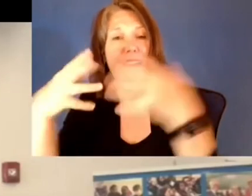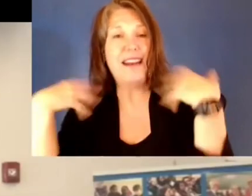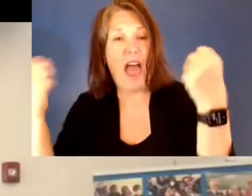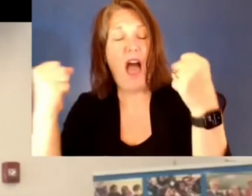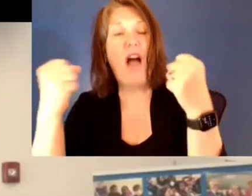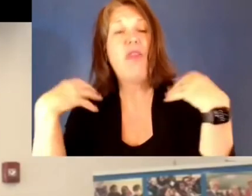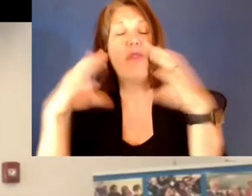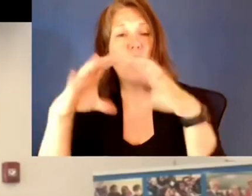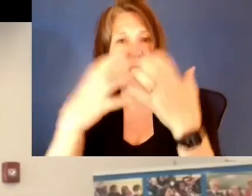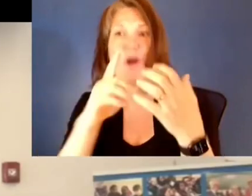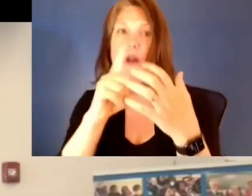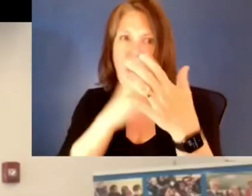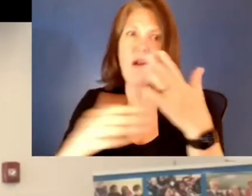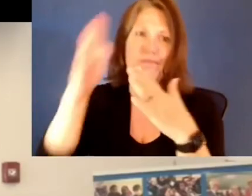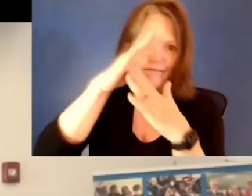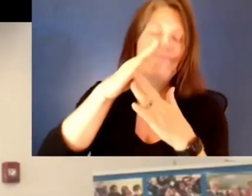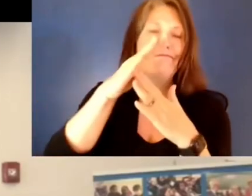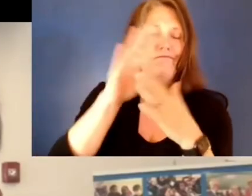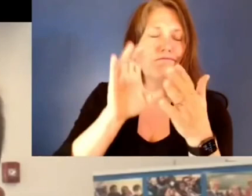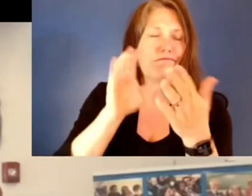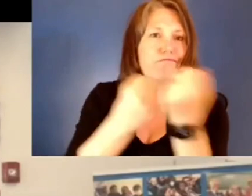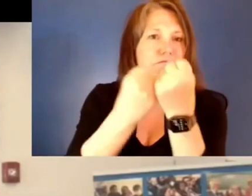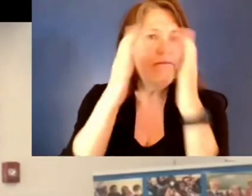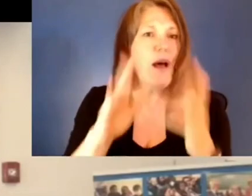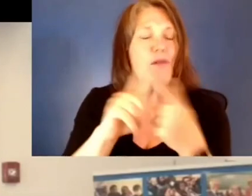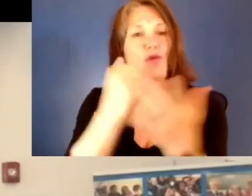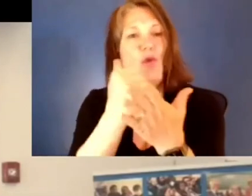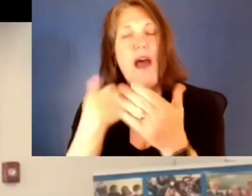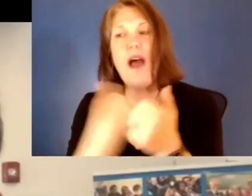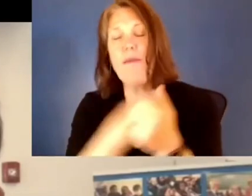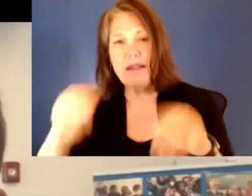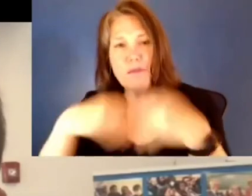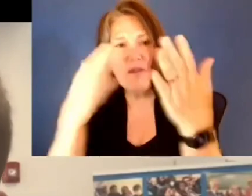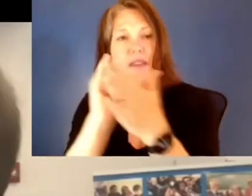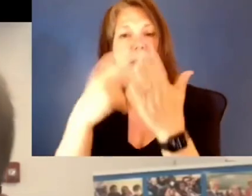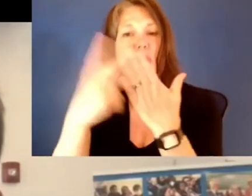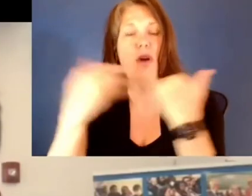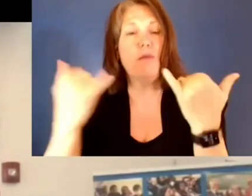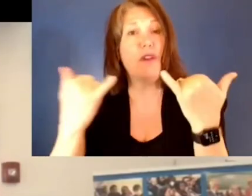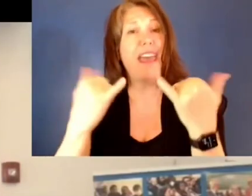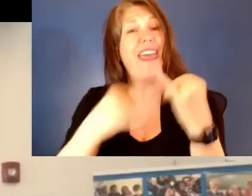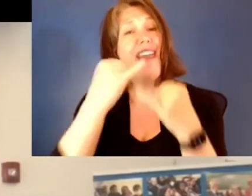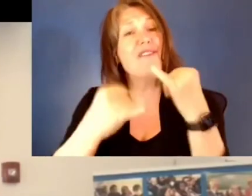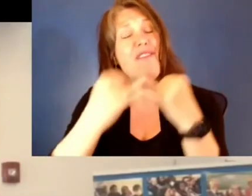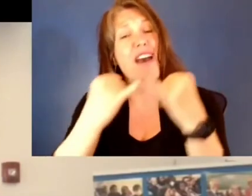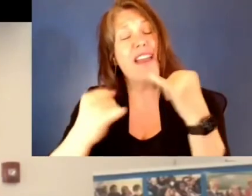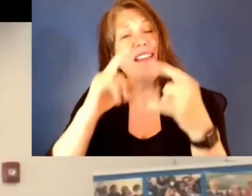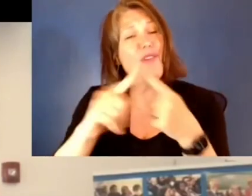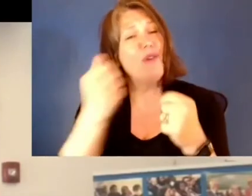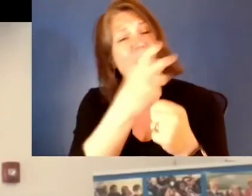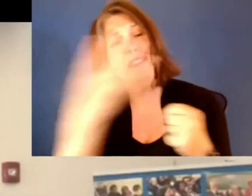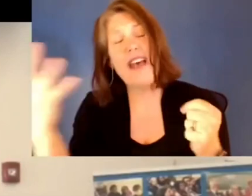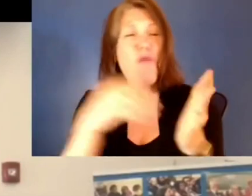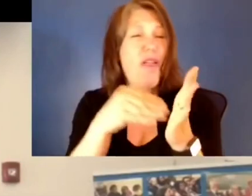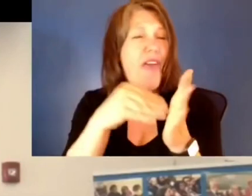helping us put on today's program. And then finally, to the several thousand members who are the generous